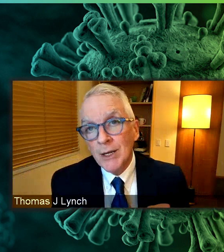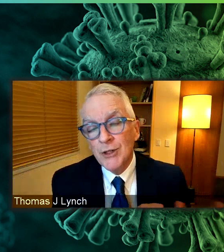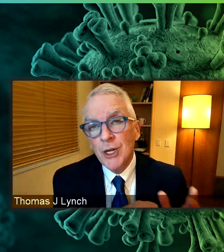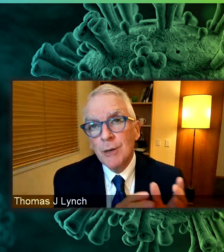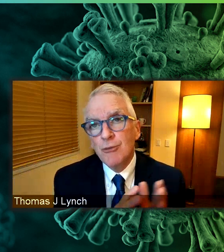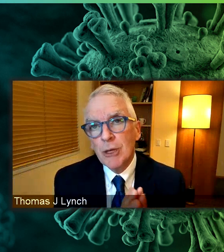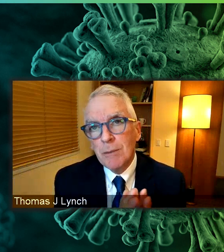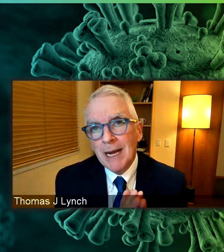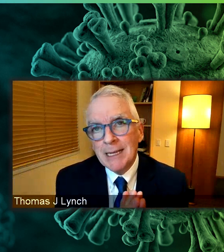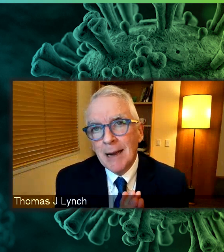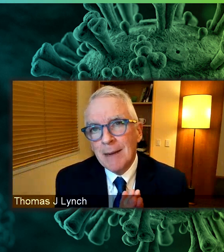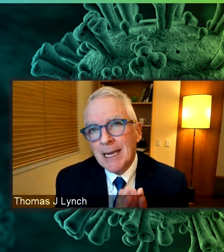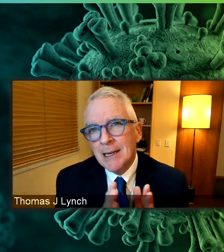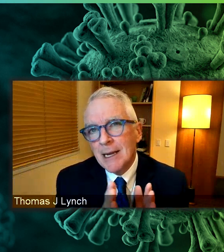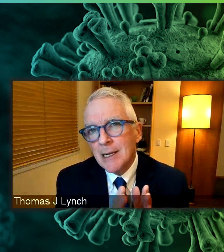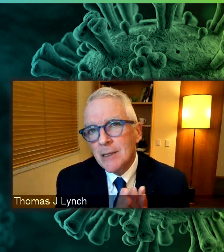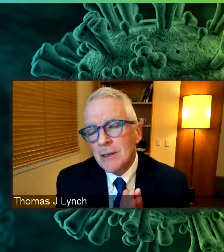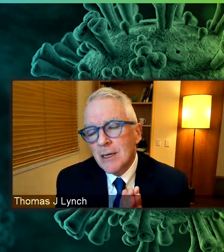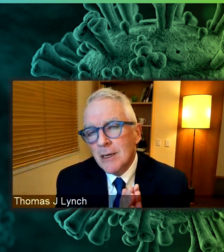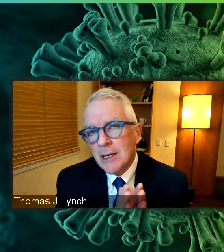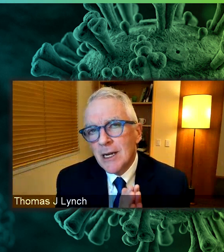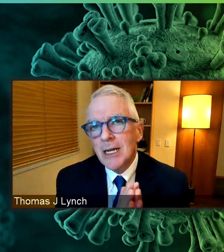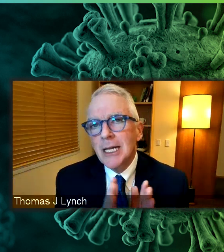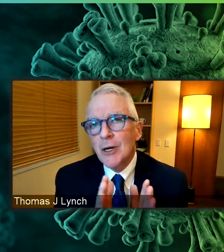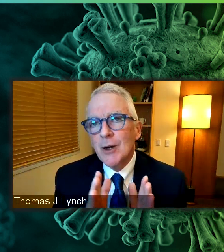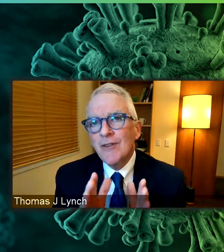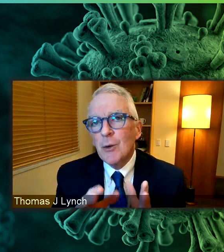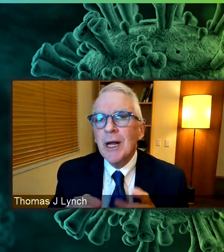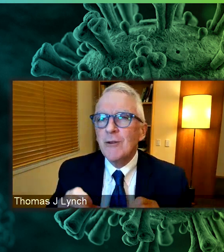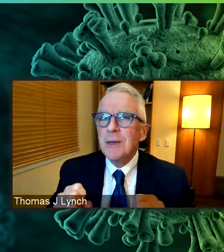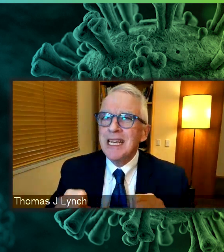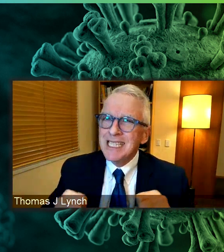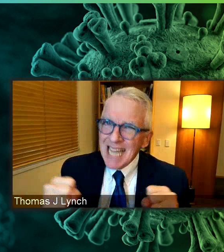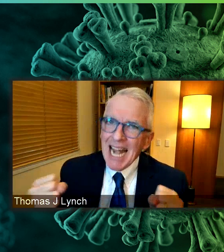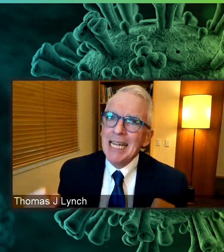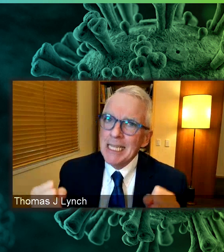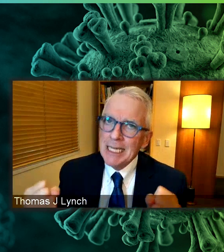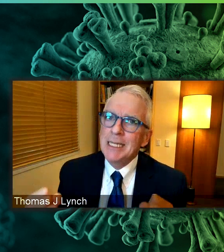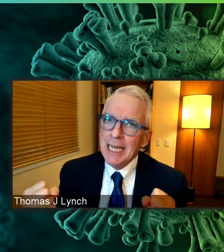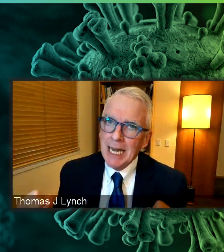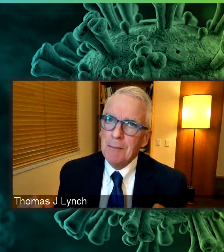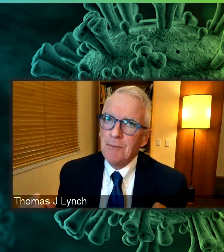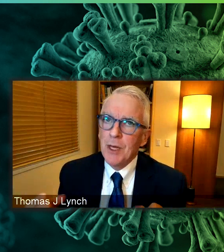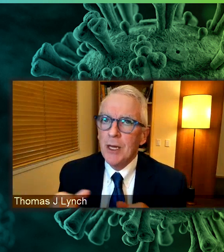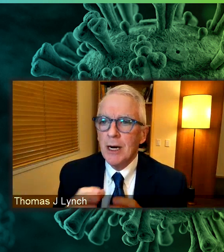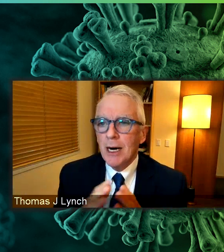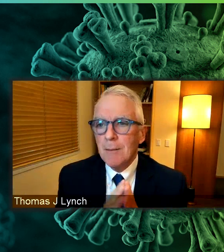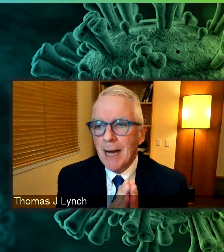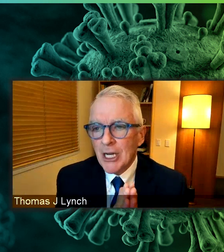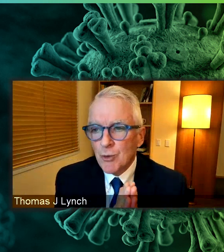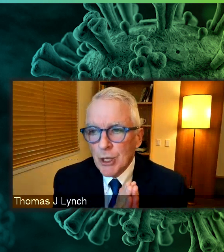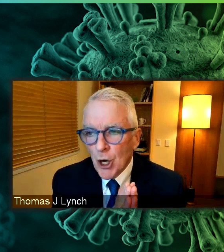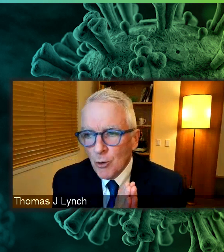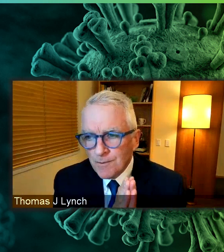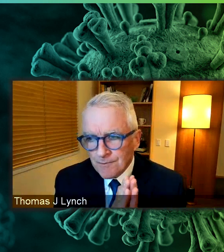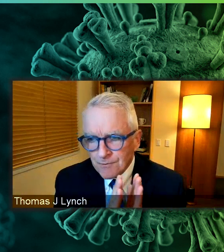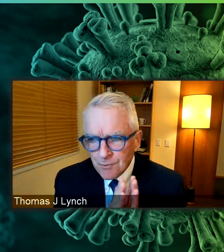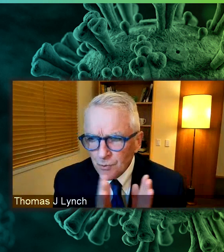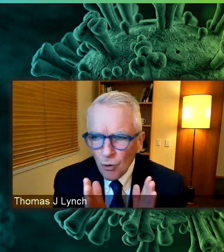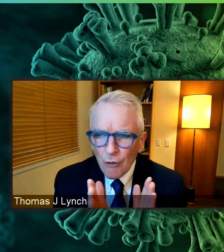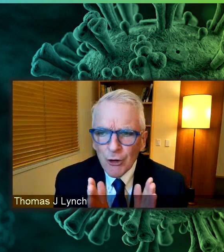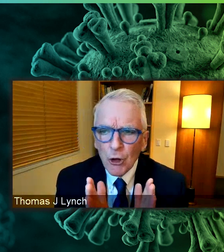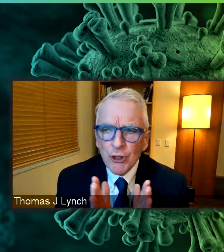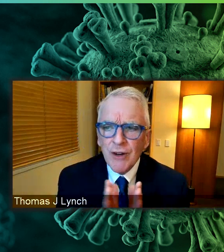it was pre-pandemic. And it's unclear if it will ever be exactly the same. As we know,